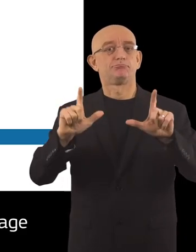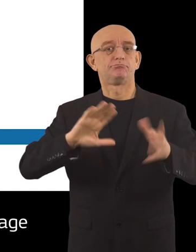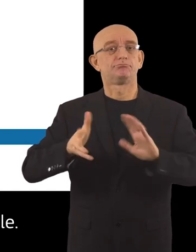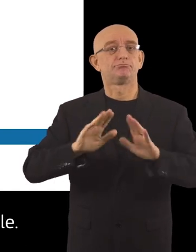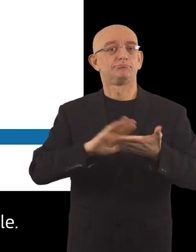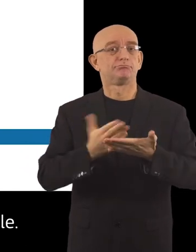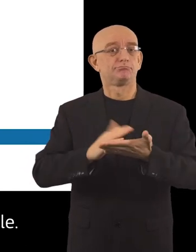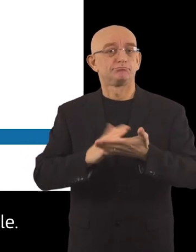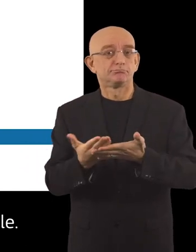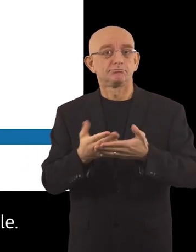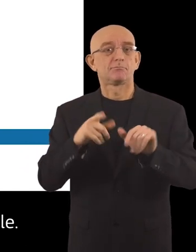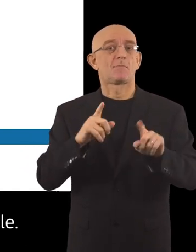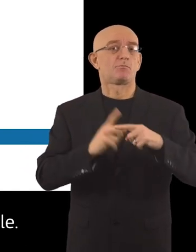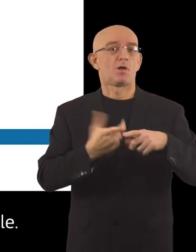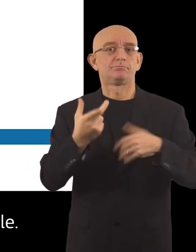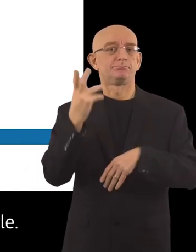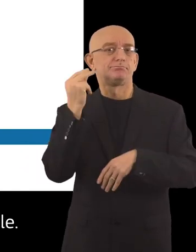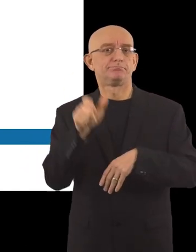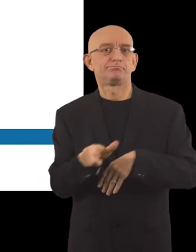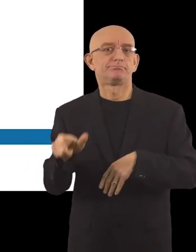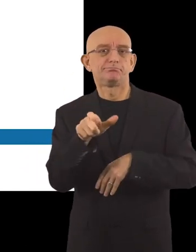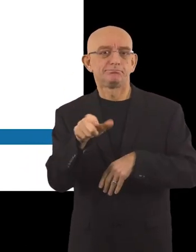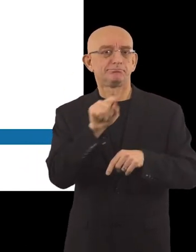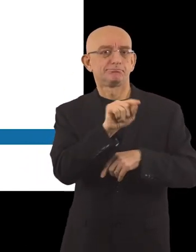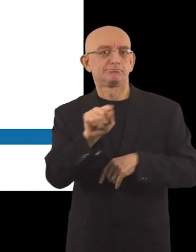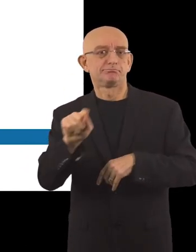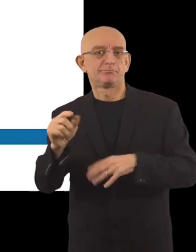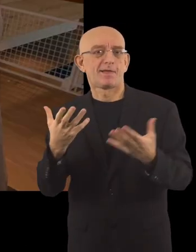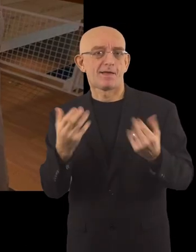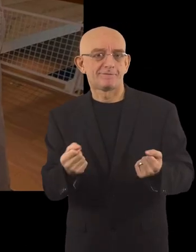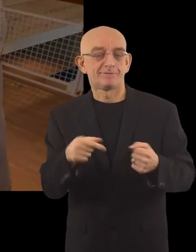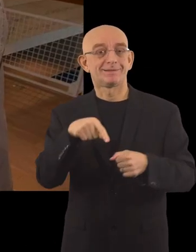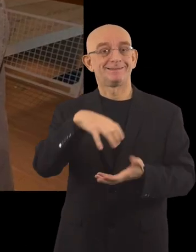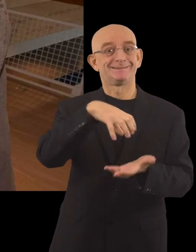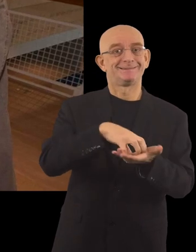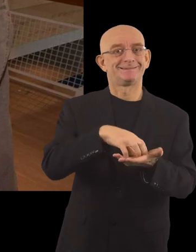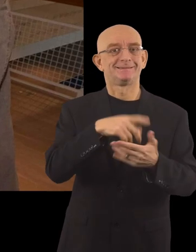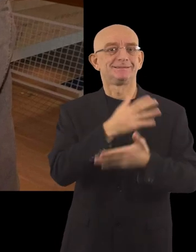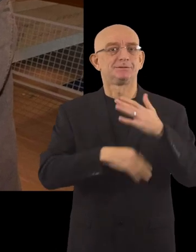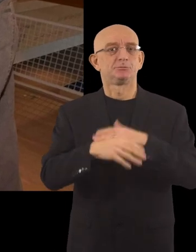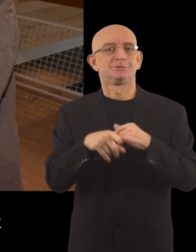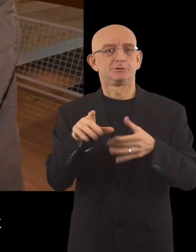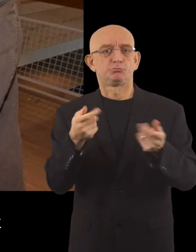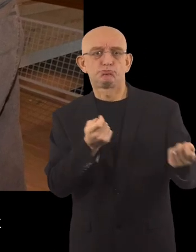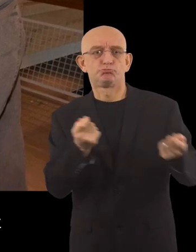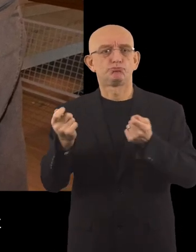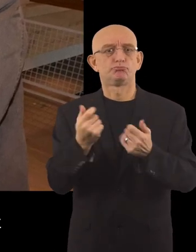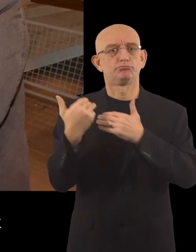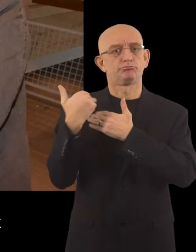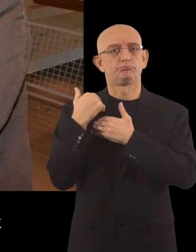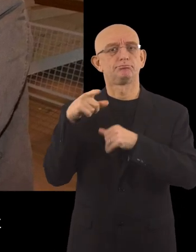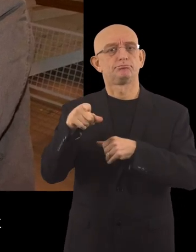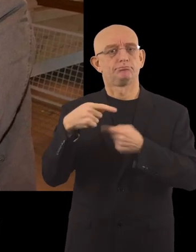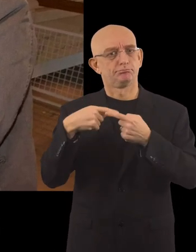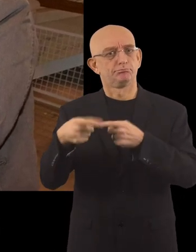with sign language and a read aloud function where possible. The city's disability ombudsman has also become a